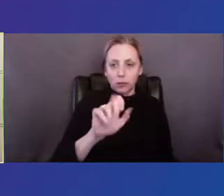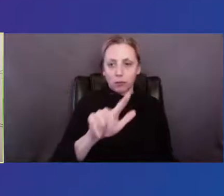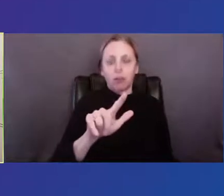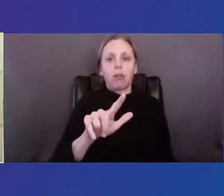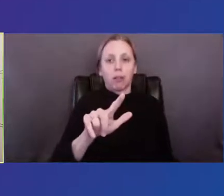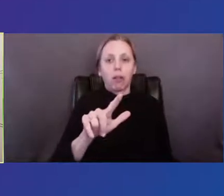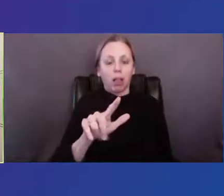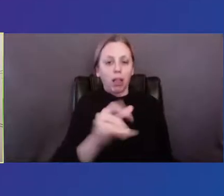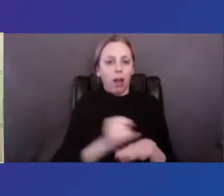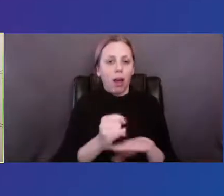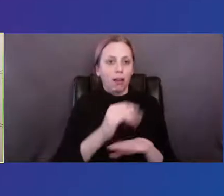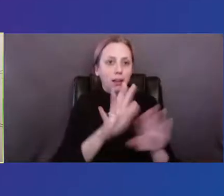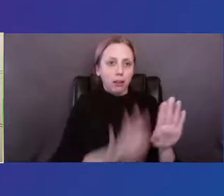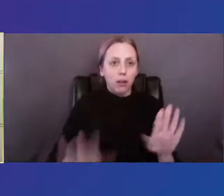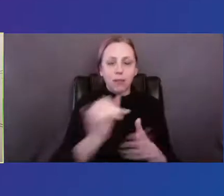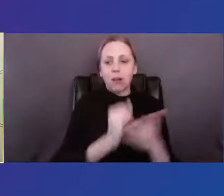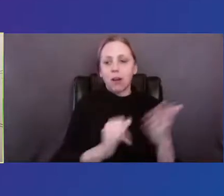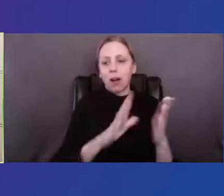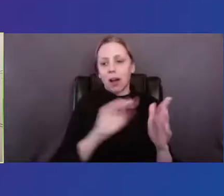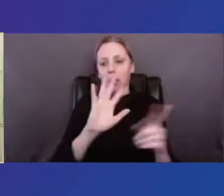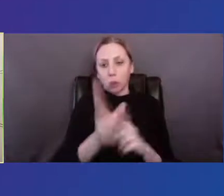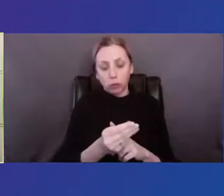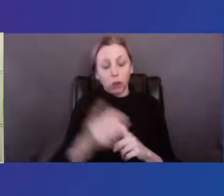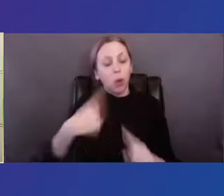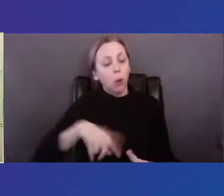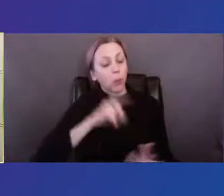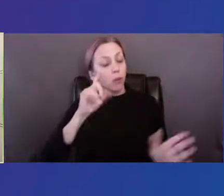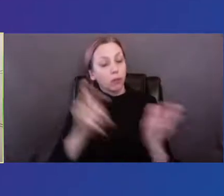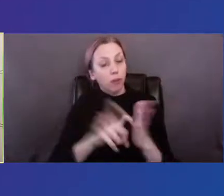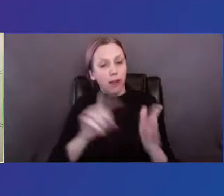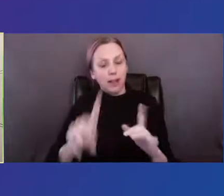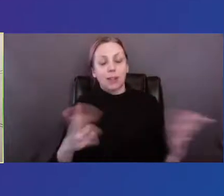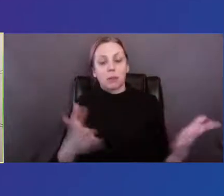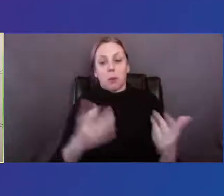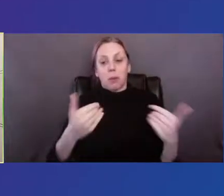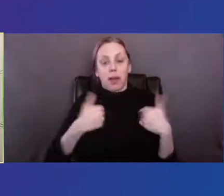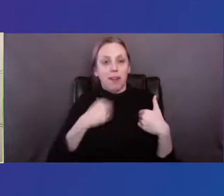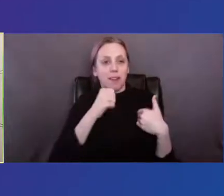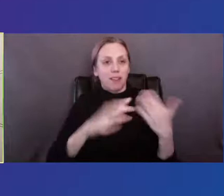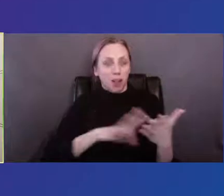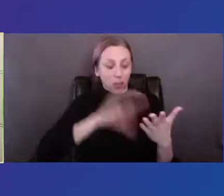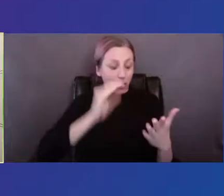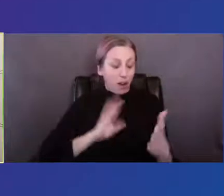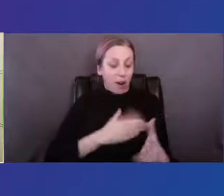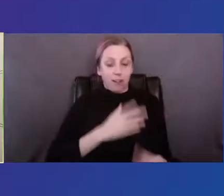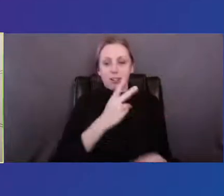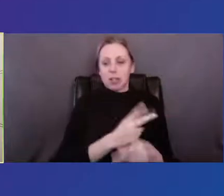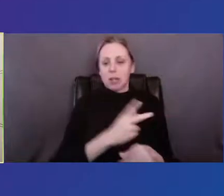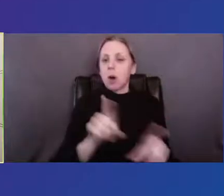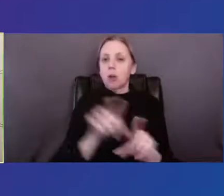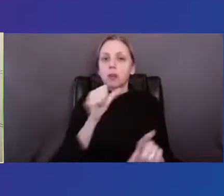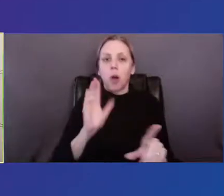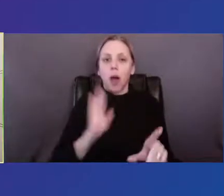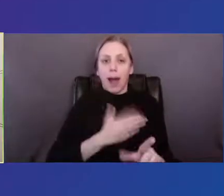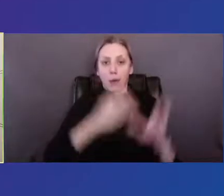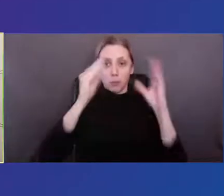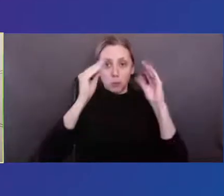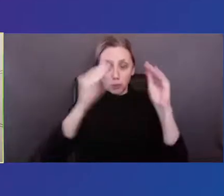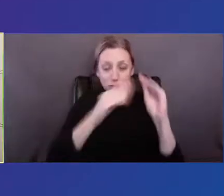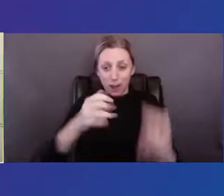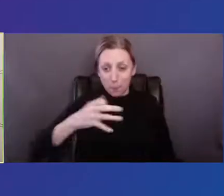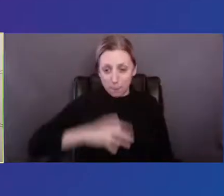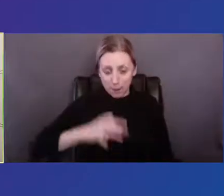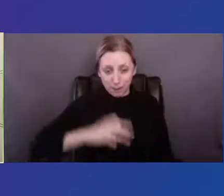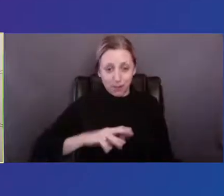arts and culture. We recognize that what we have learned is not ours to keep, but it is also not ours to teach or benefit